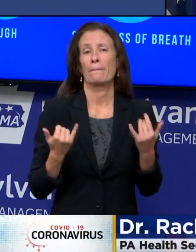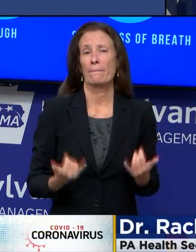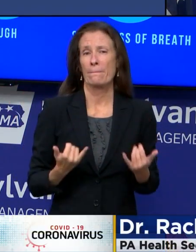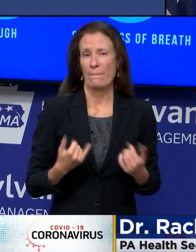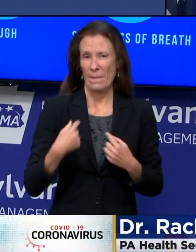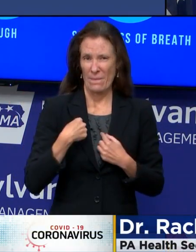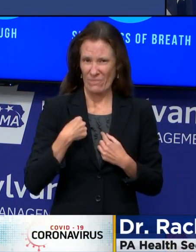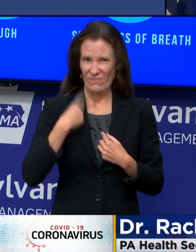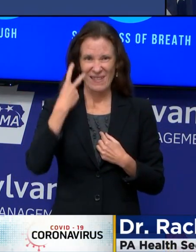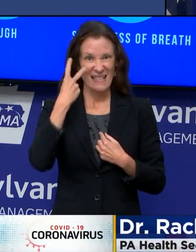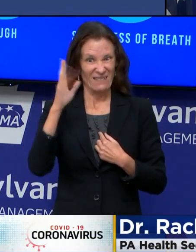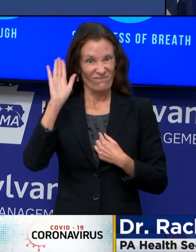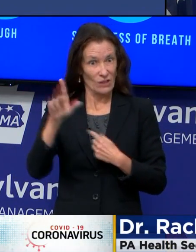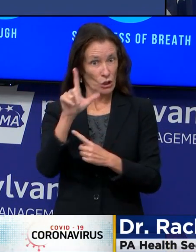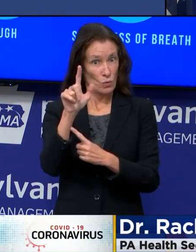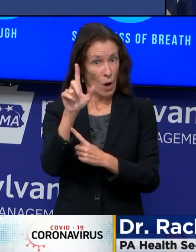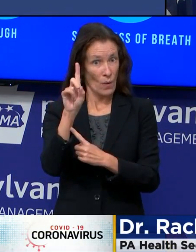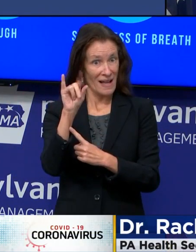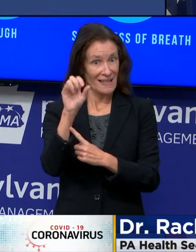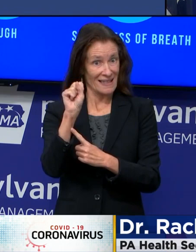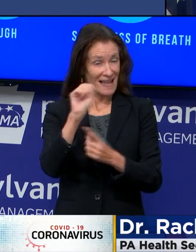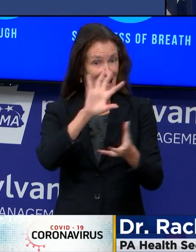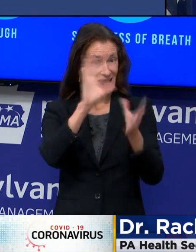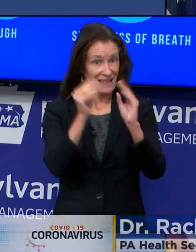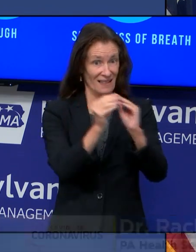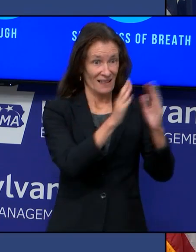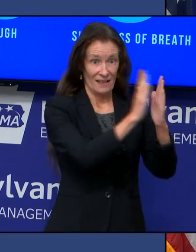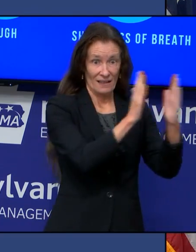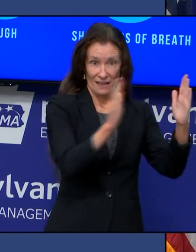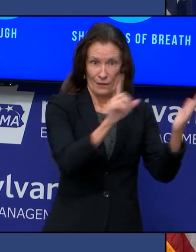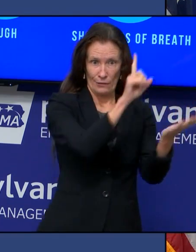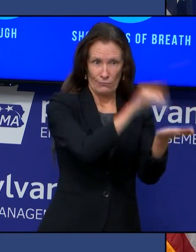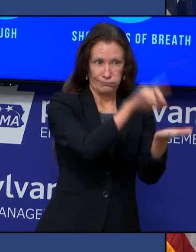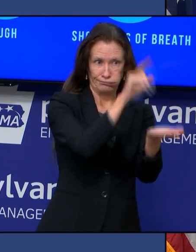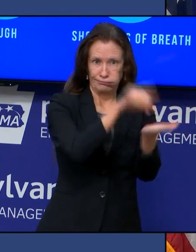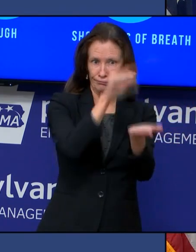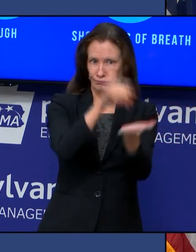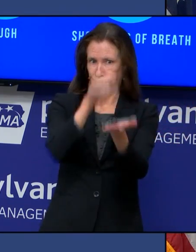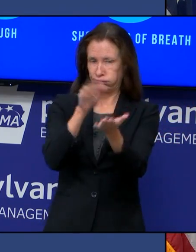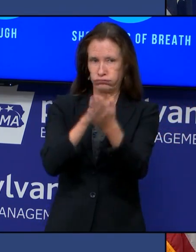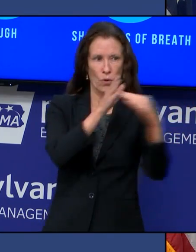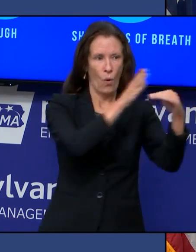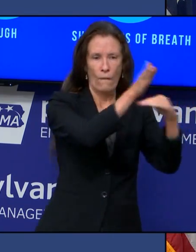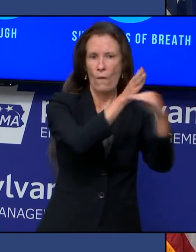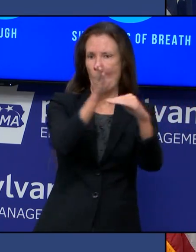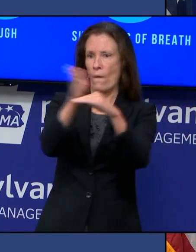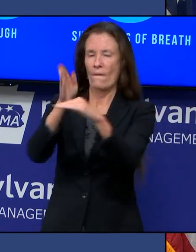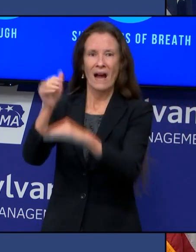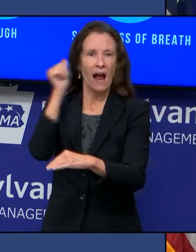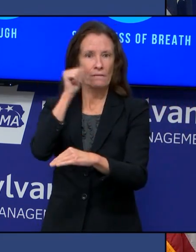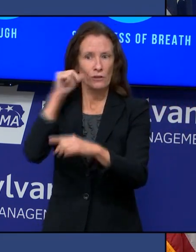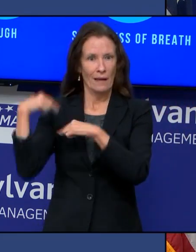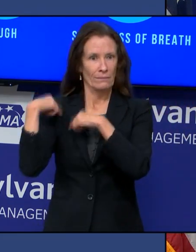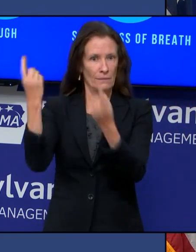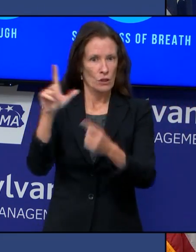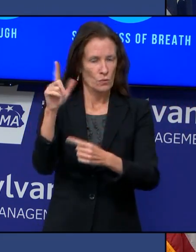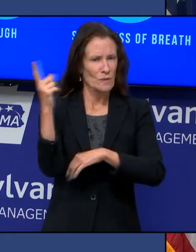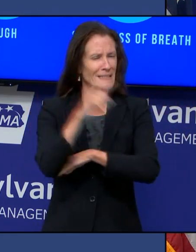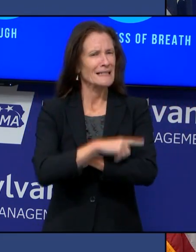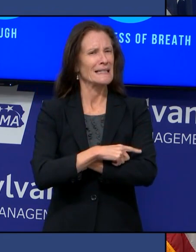where we have reported more than 1,000 new cases per day of the virus. And this includes 2